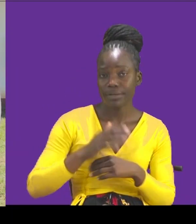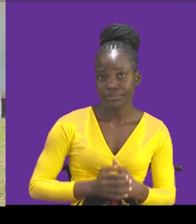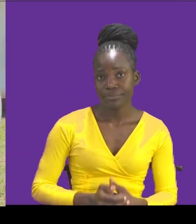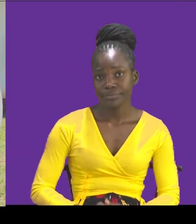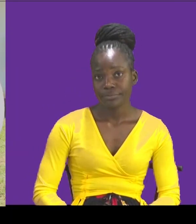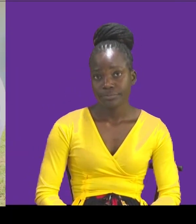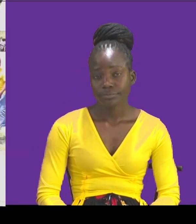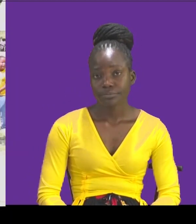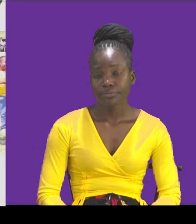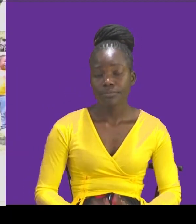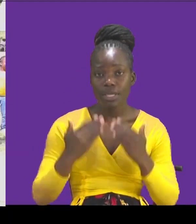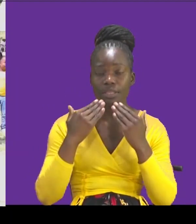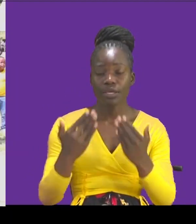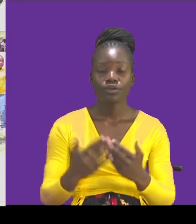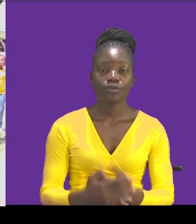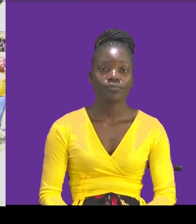Thank you very much.